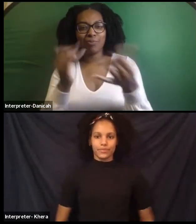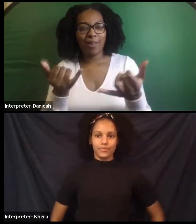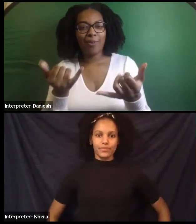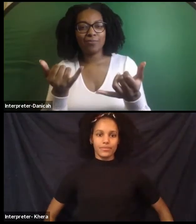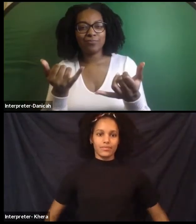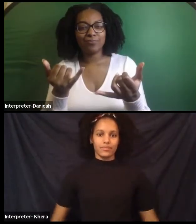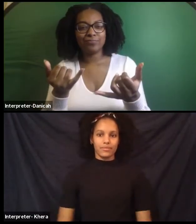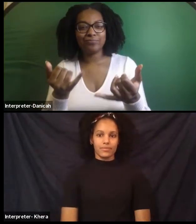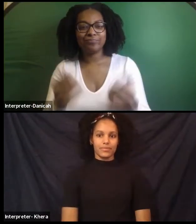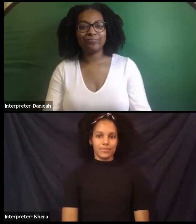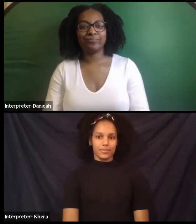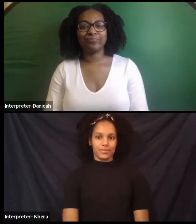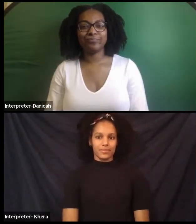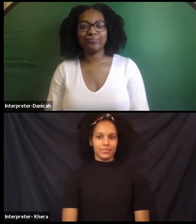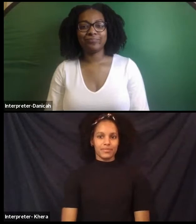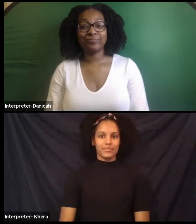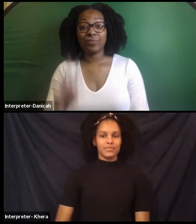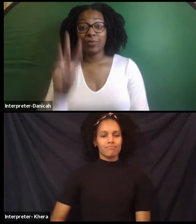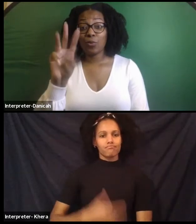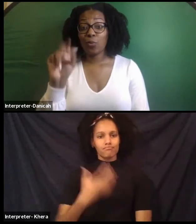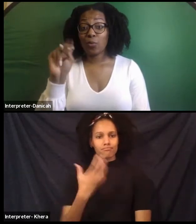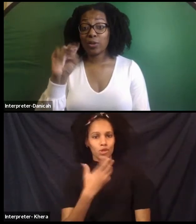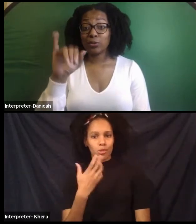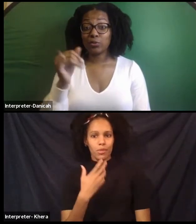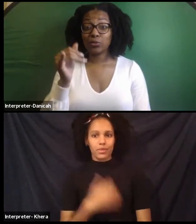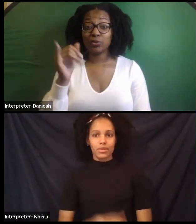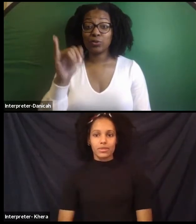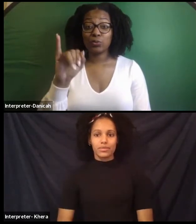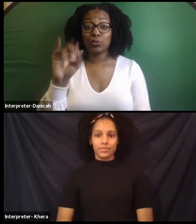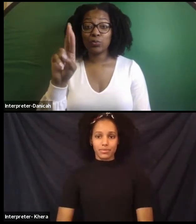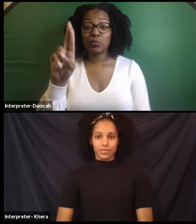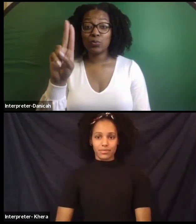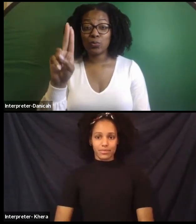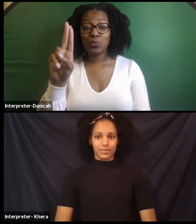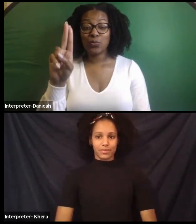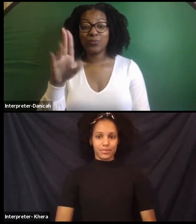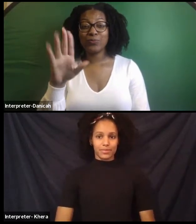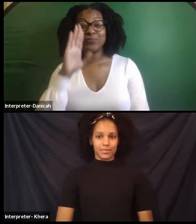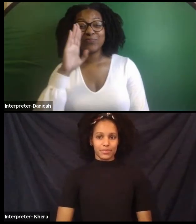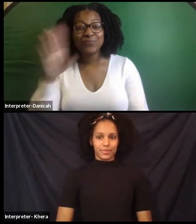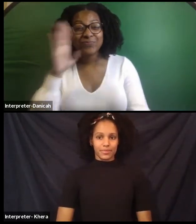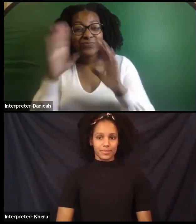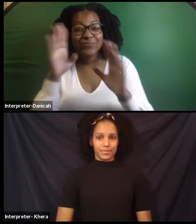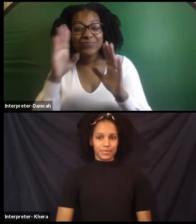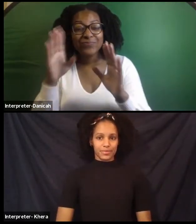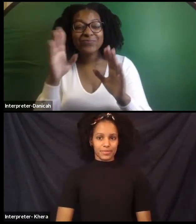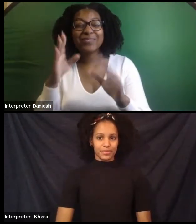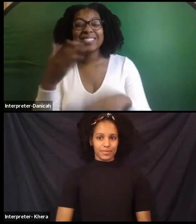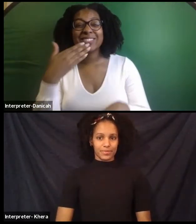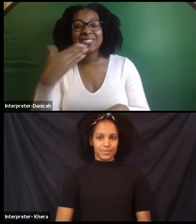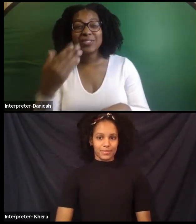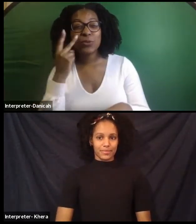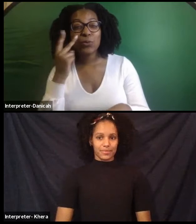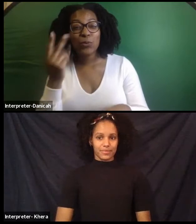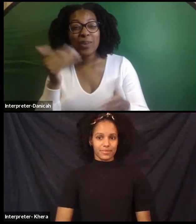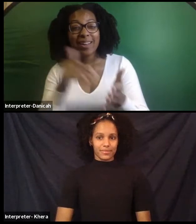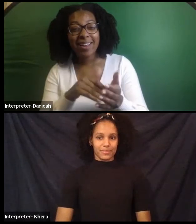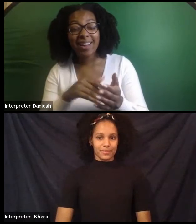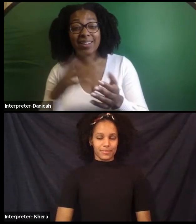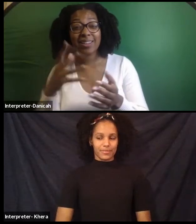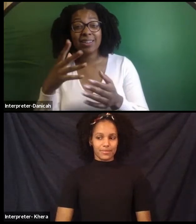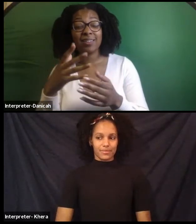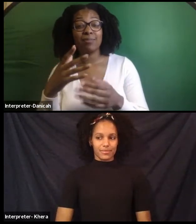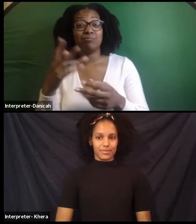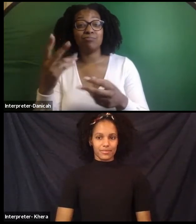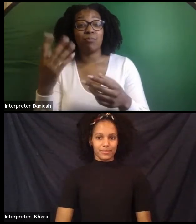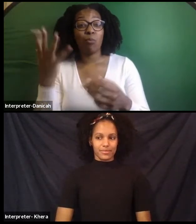Oh, my God. Leslie, it's great to see you. We danced together years ago. know. With Miss Tanya. Yeah.